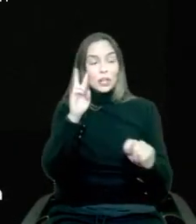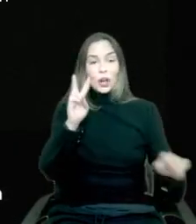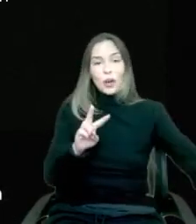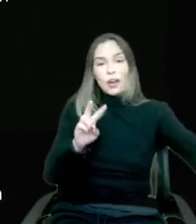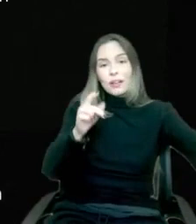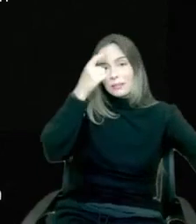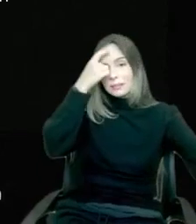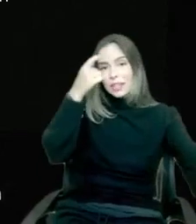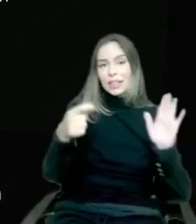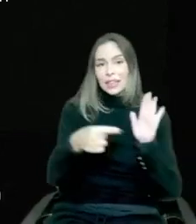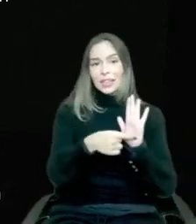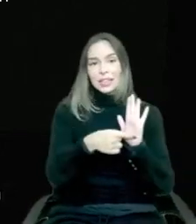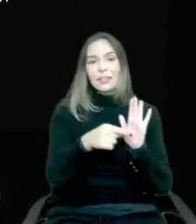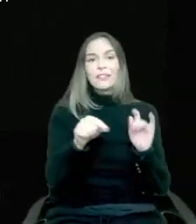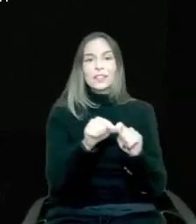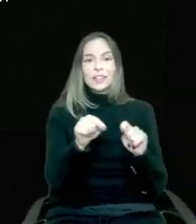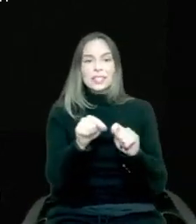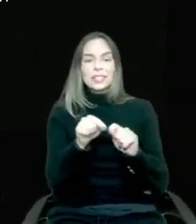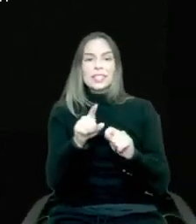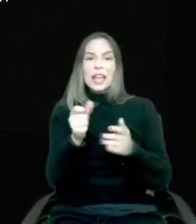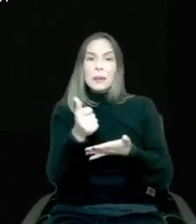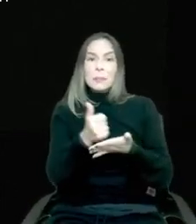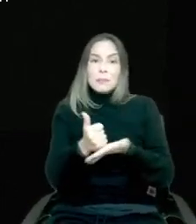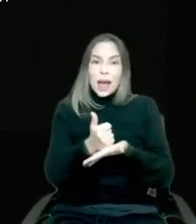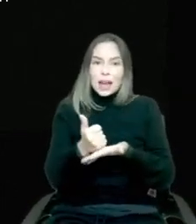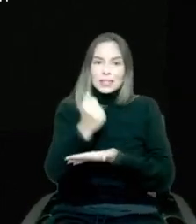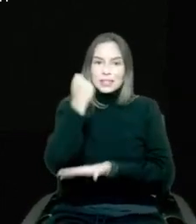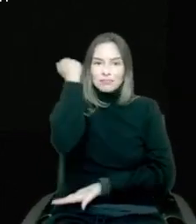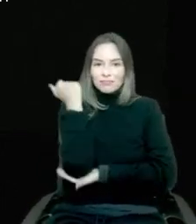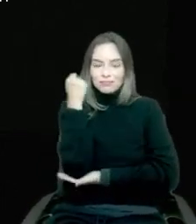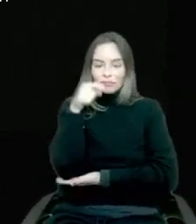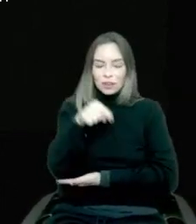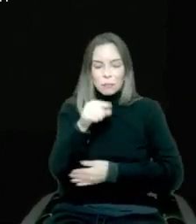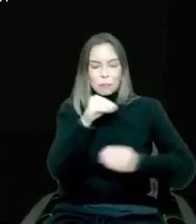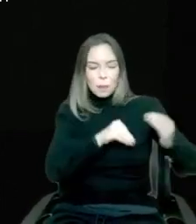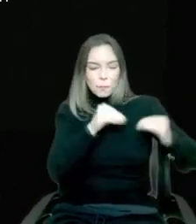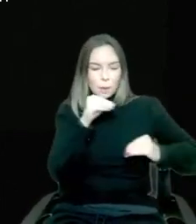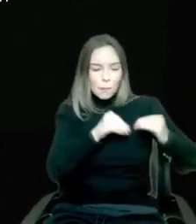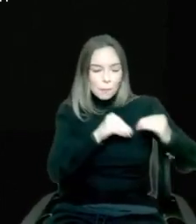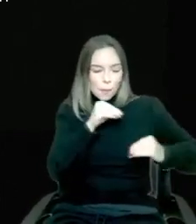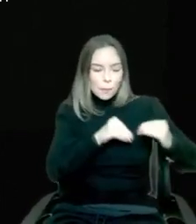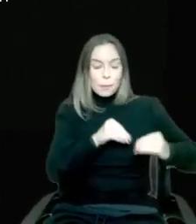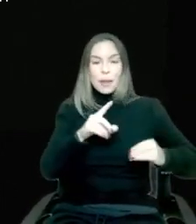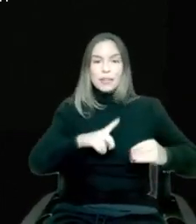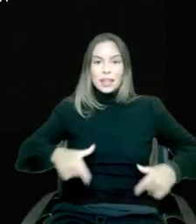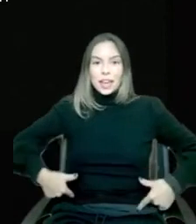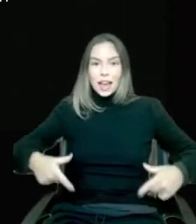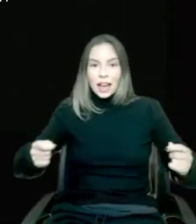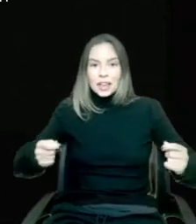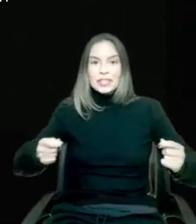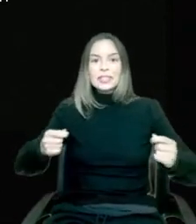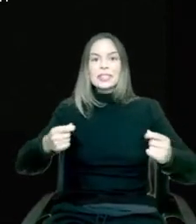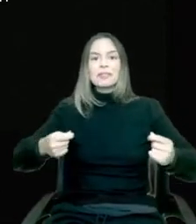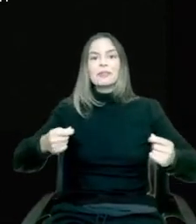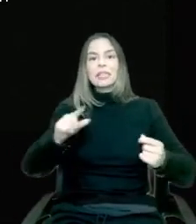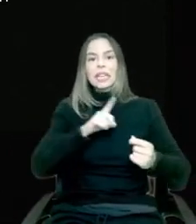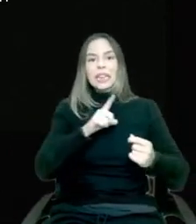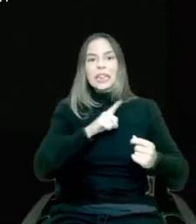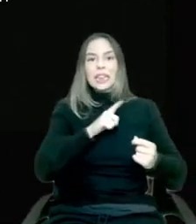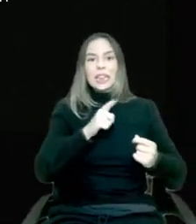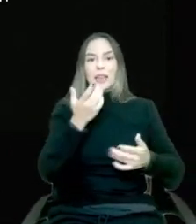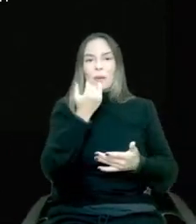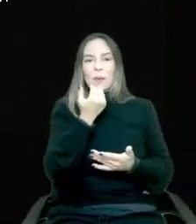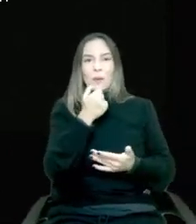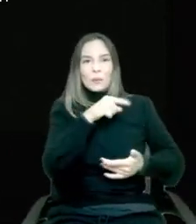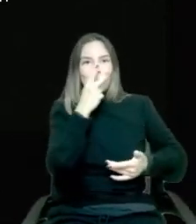the foundational pieces are going to be expensive-ish the longer we wait to put them in place. And